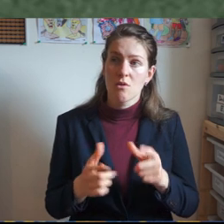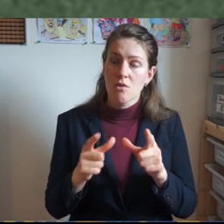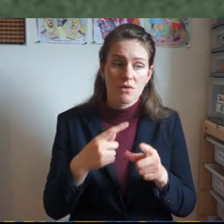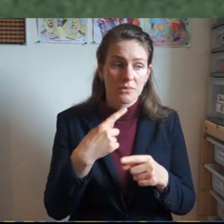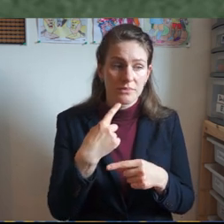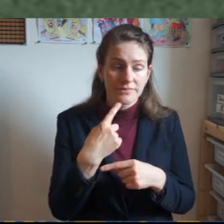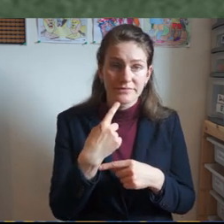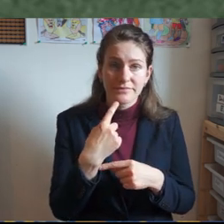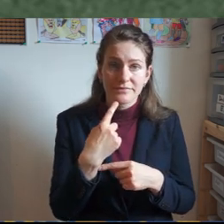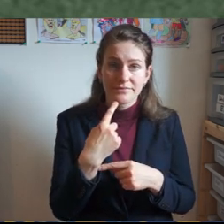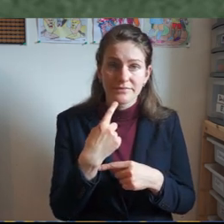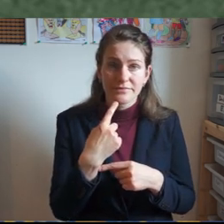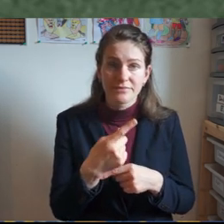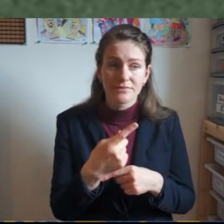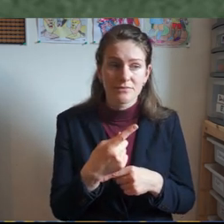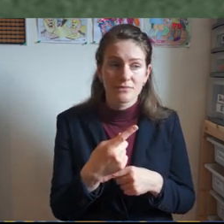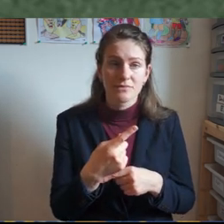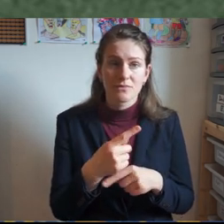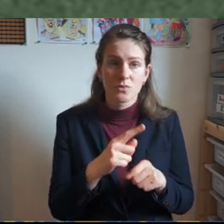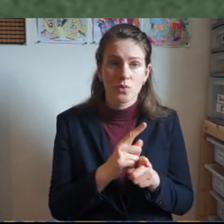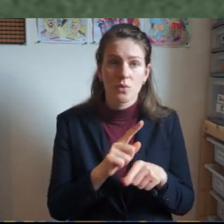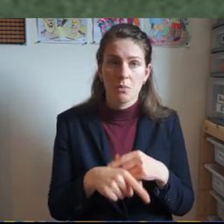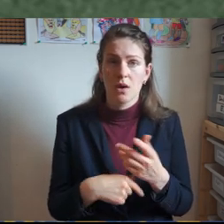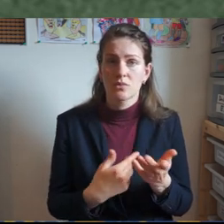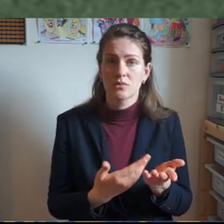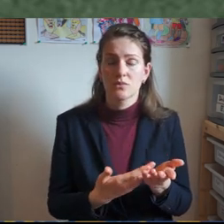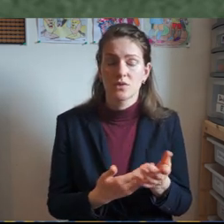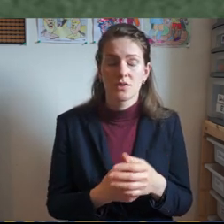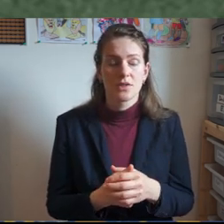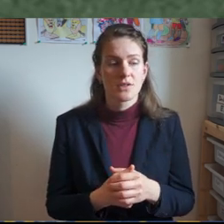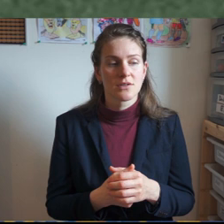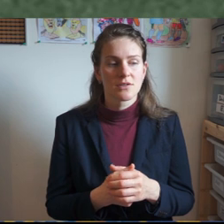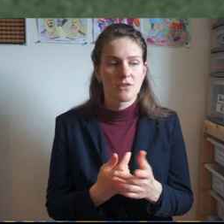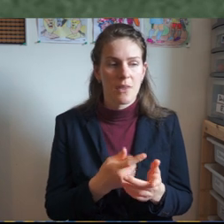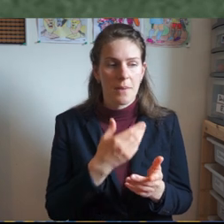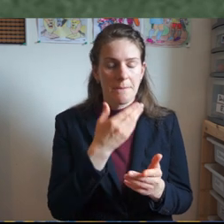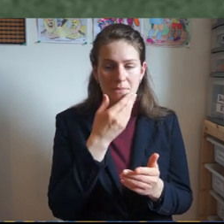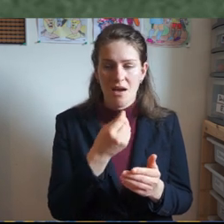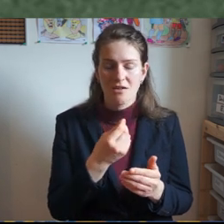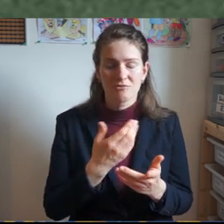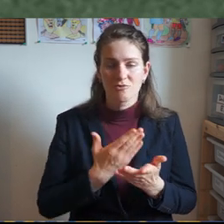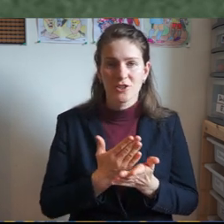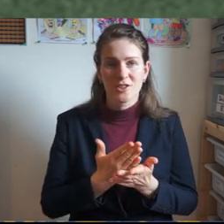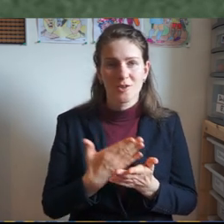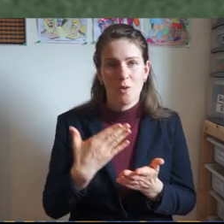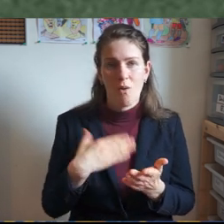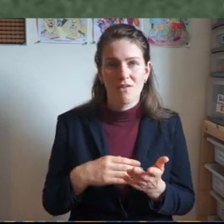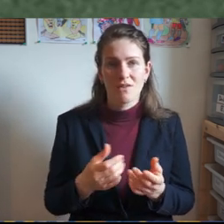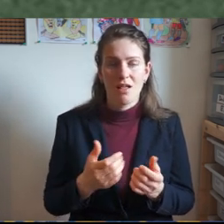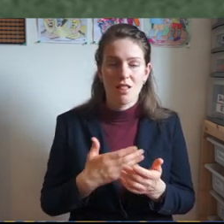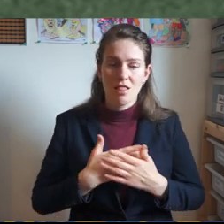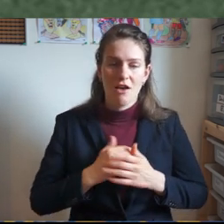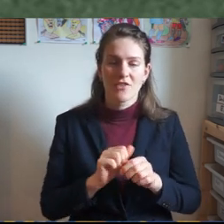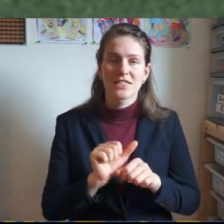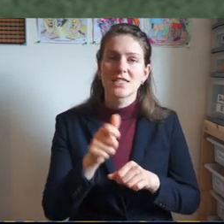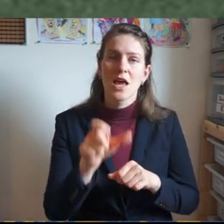and so this man and wasn't willing to love his neighbor as himself he was